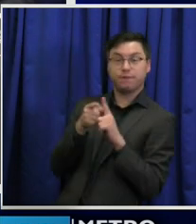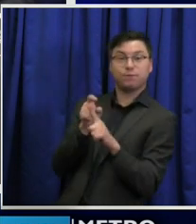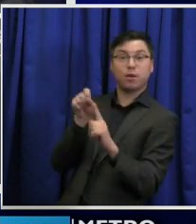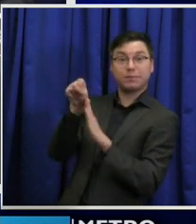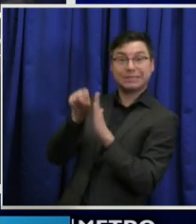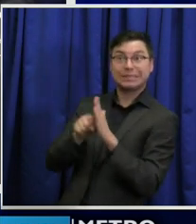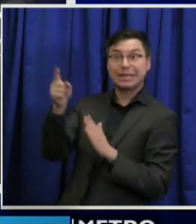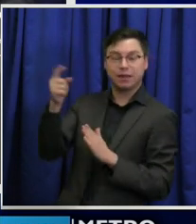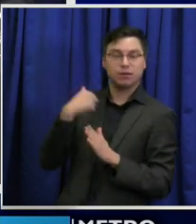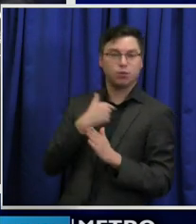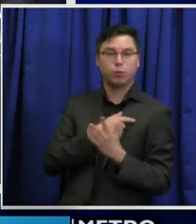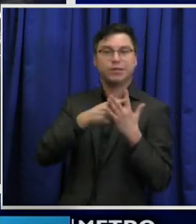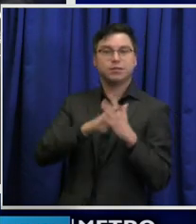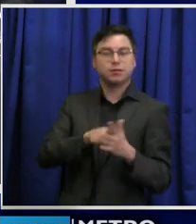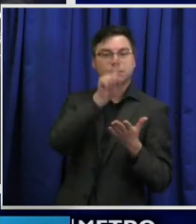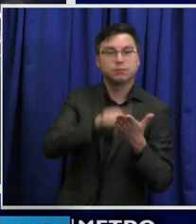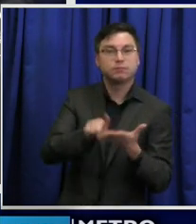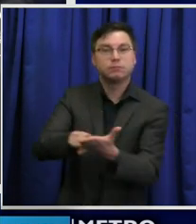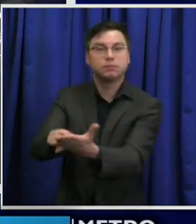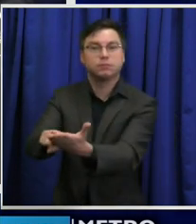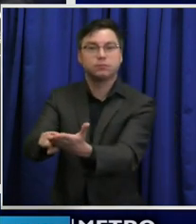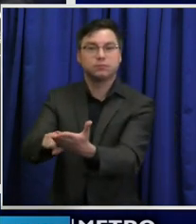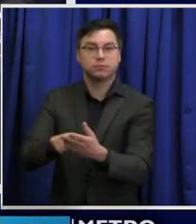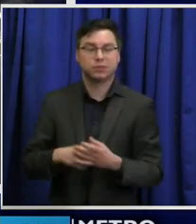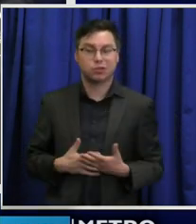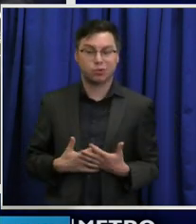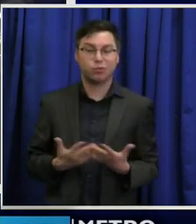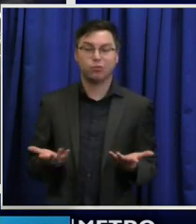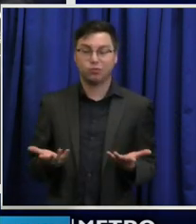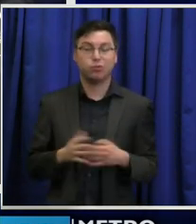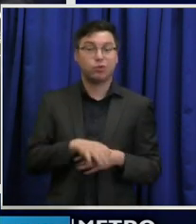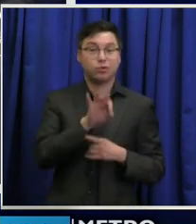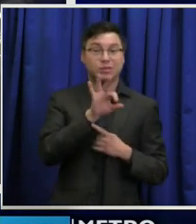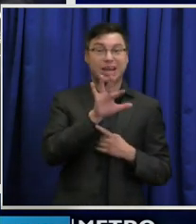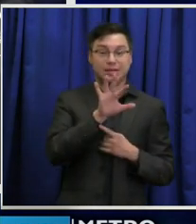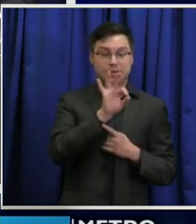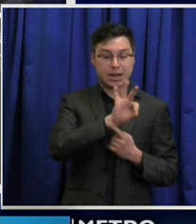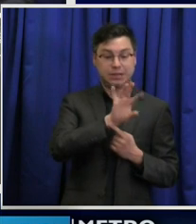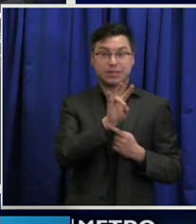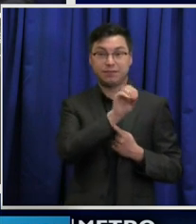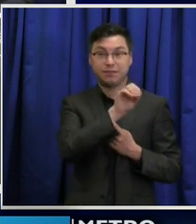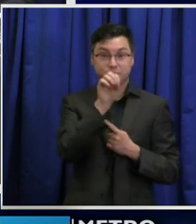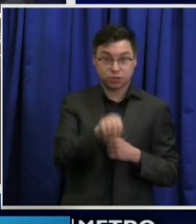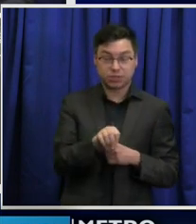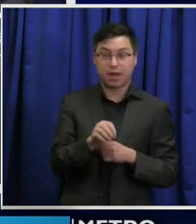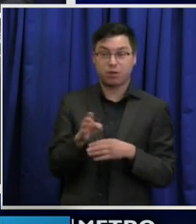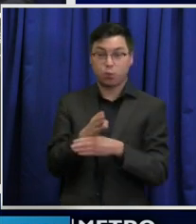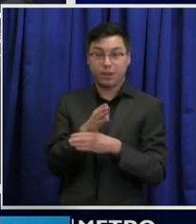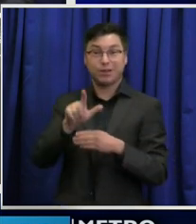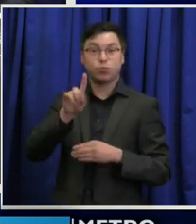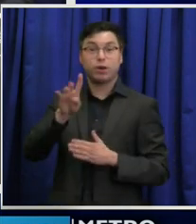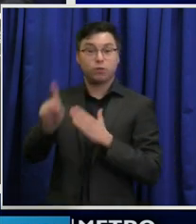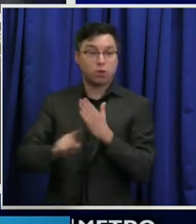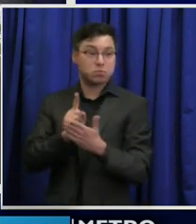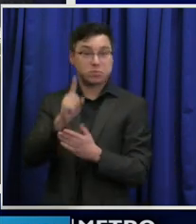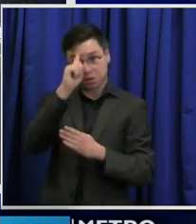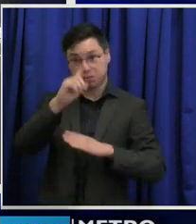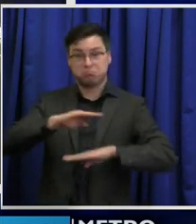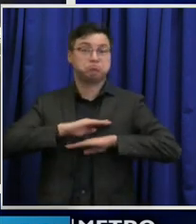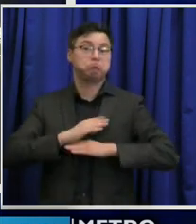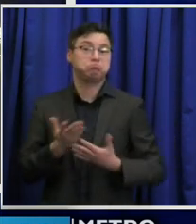And so, yeah, I think 97% in 24 hours is or 48 hours is a reasonable number. Thank you. And Dr. Caldwell.